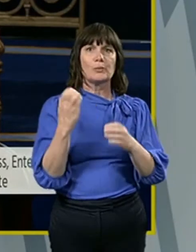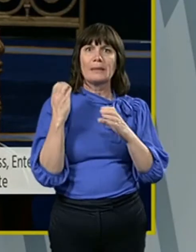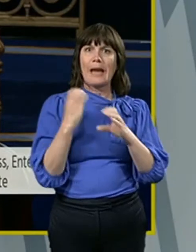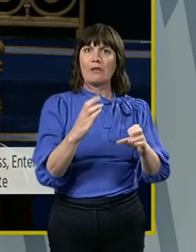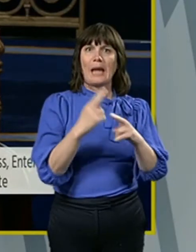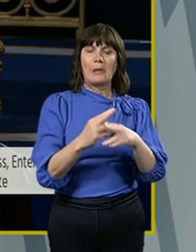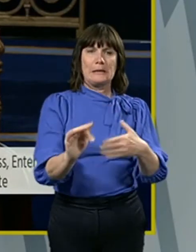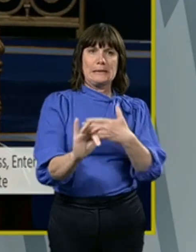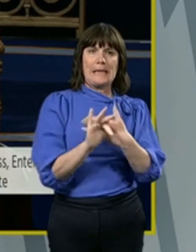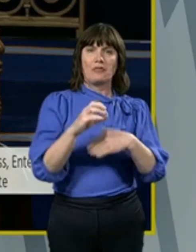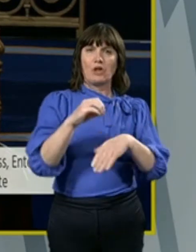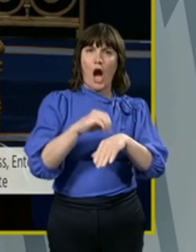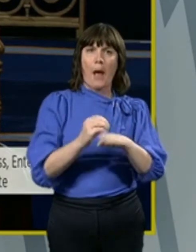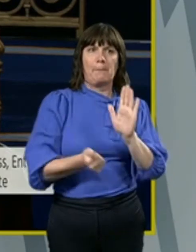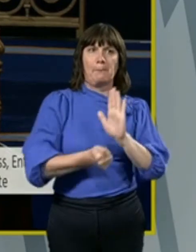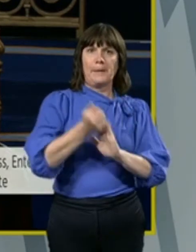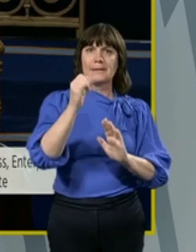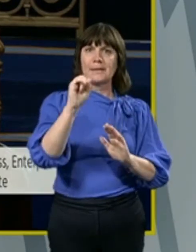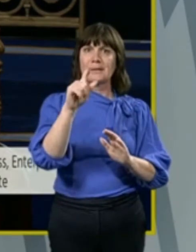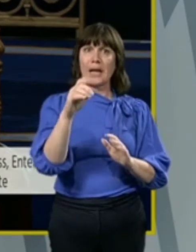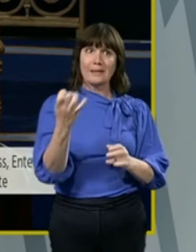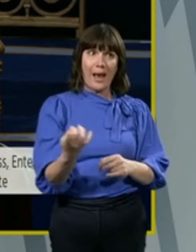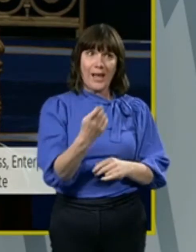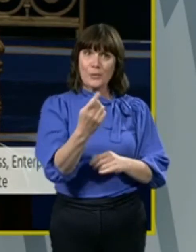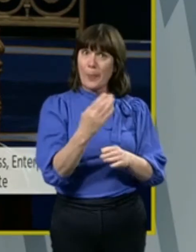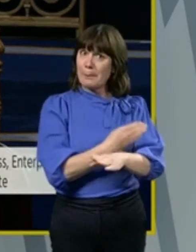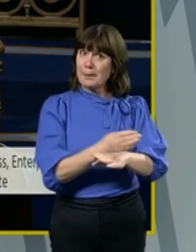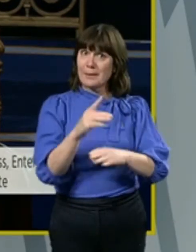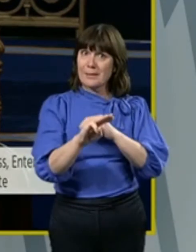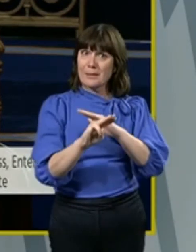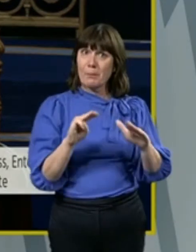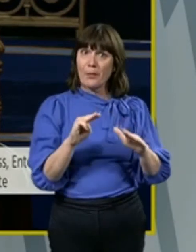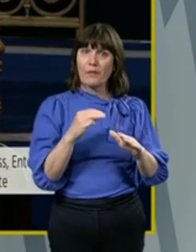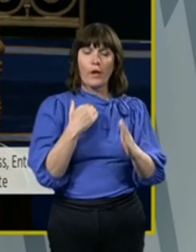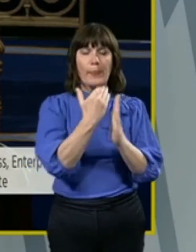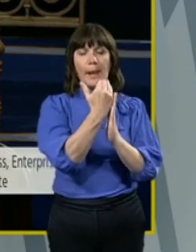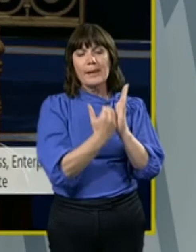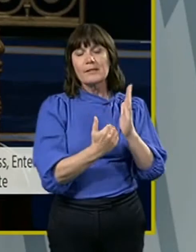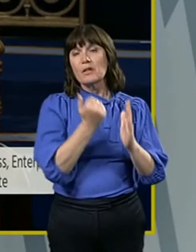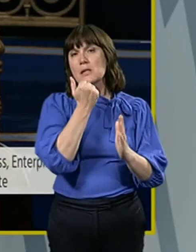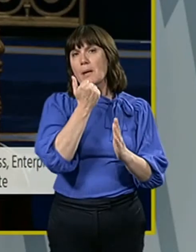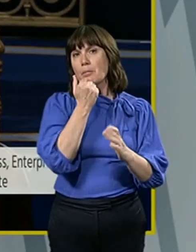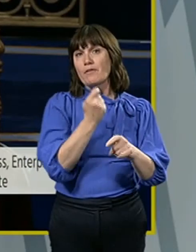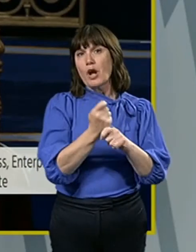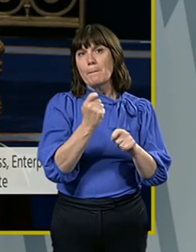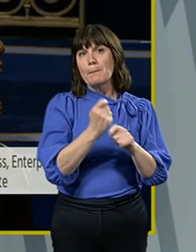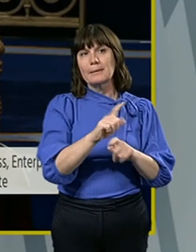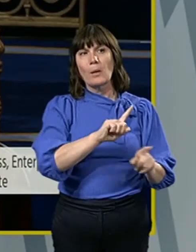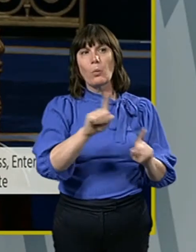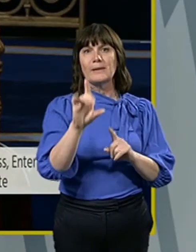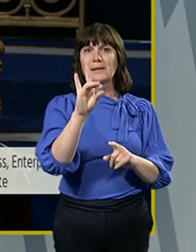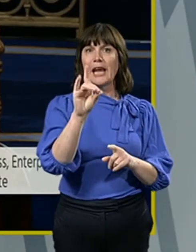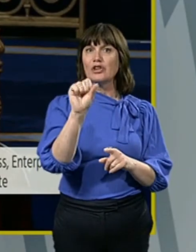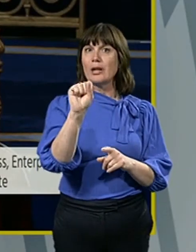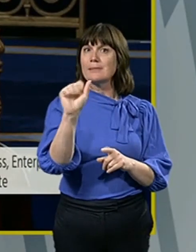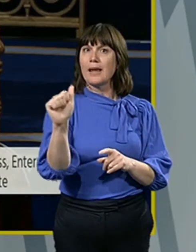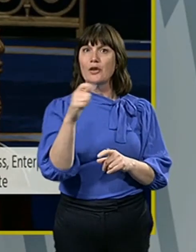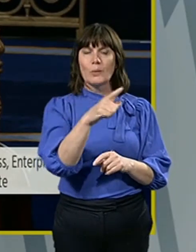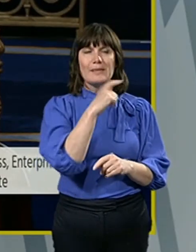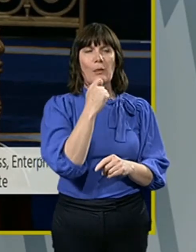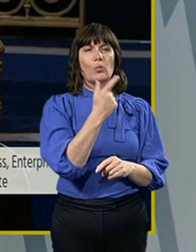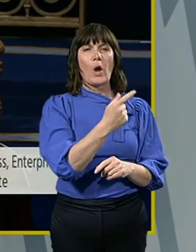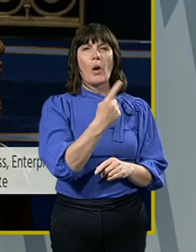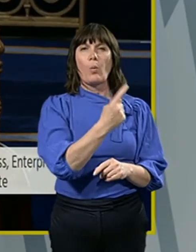I asked you at the beginning of this month for a list of the number of complaints into the Health and Safety Authority, you told me 122.